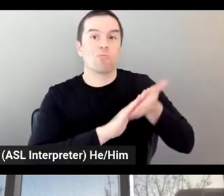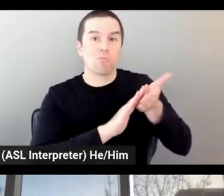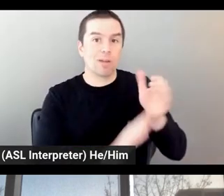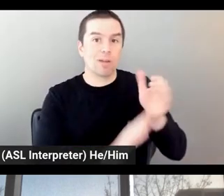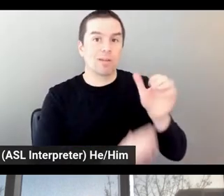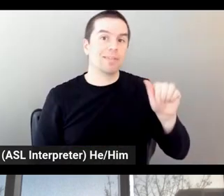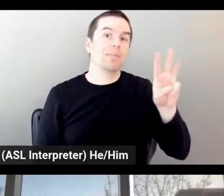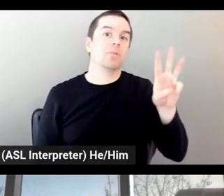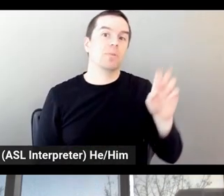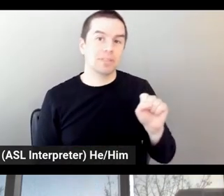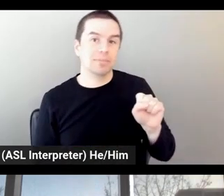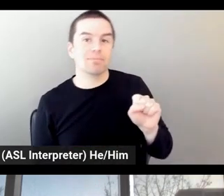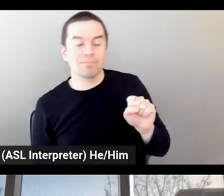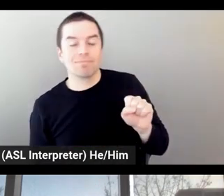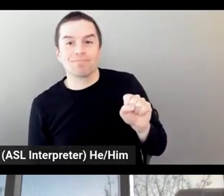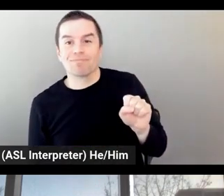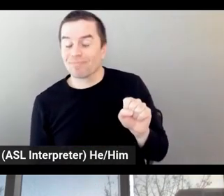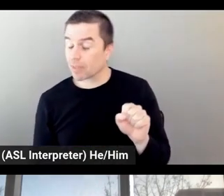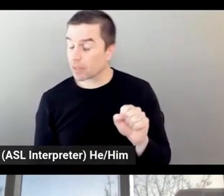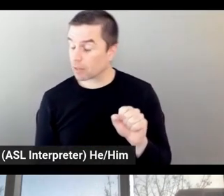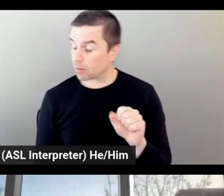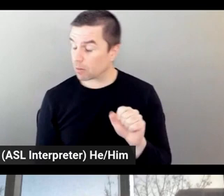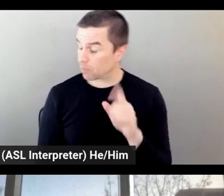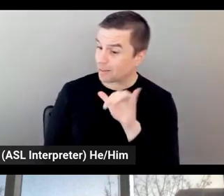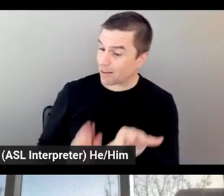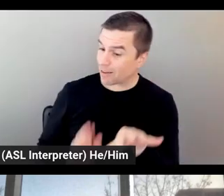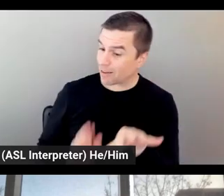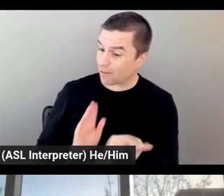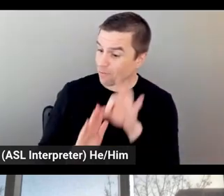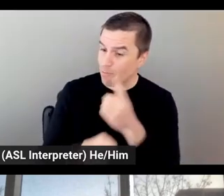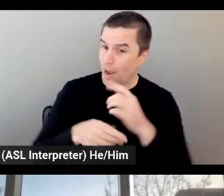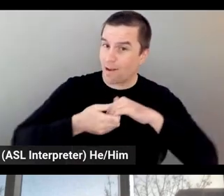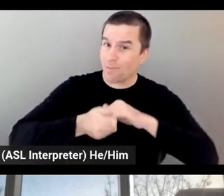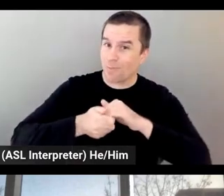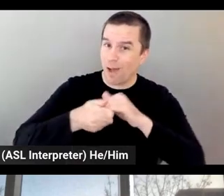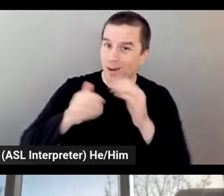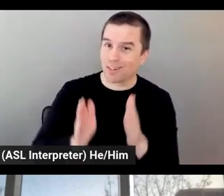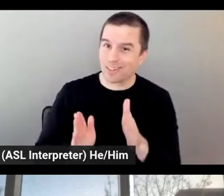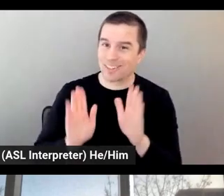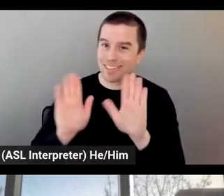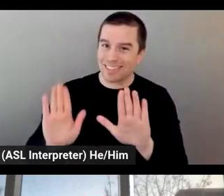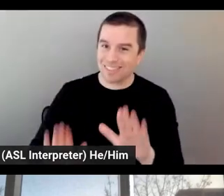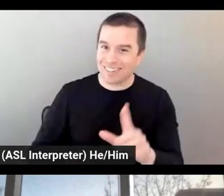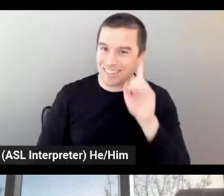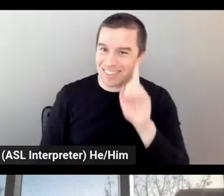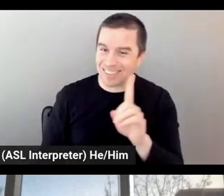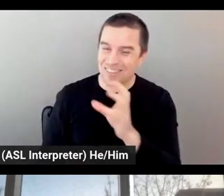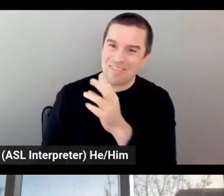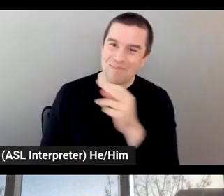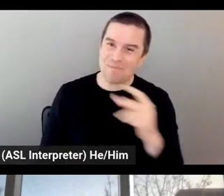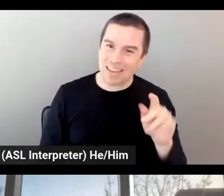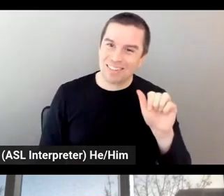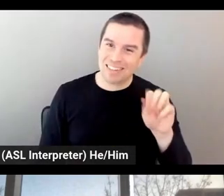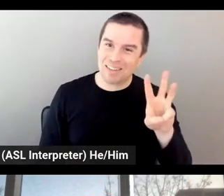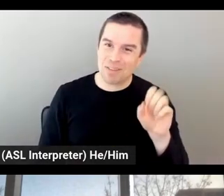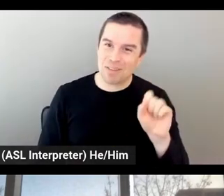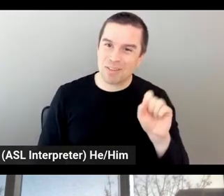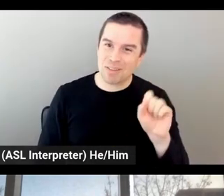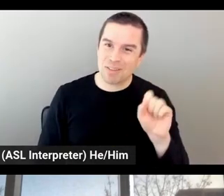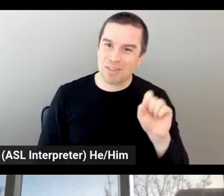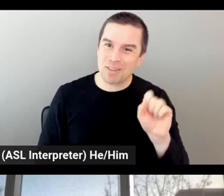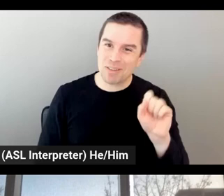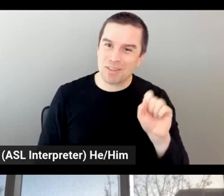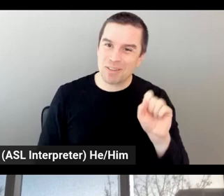partner, which is great to hear. So let's go back to the AWS team briefly. So, Adrian, what was it like to be in Maranello and work with the engineers